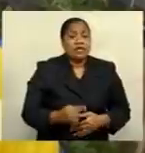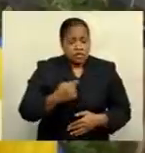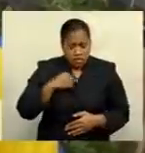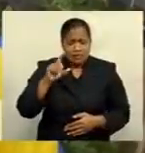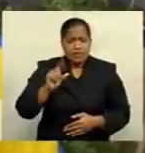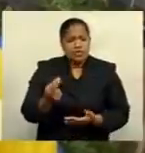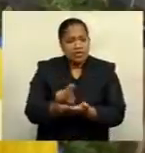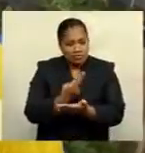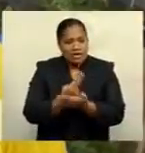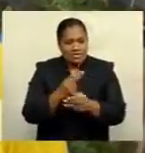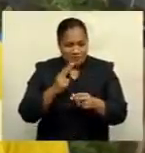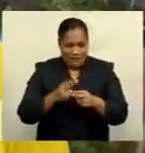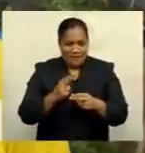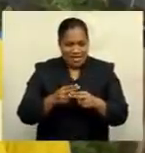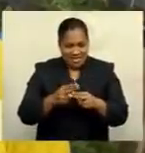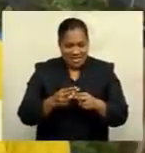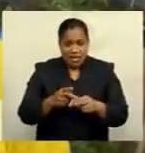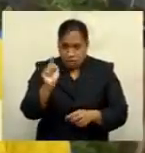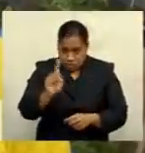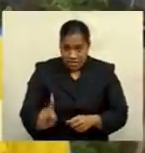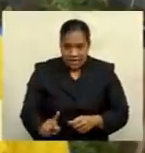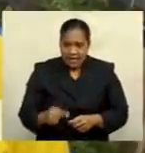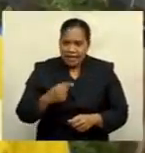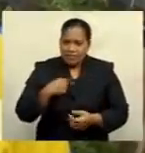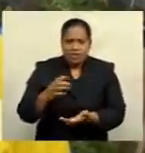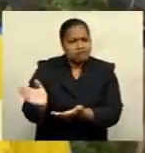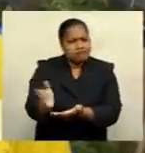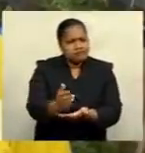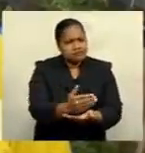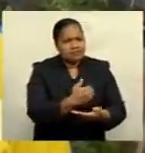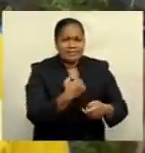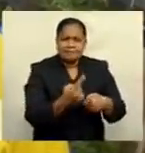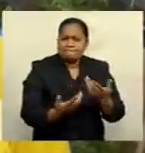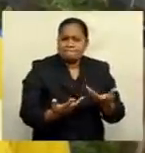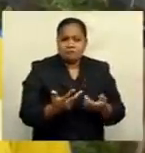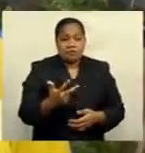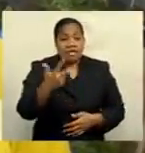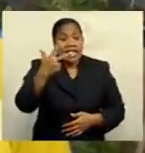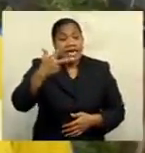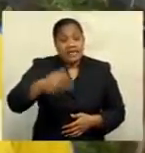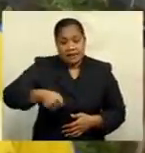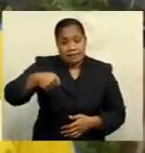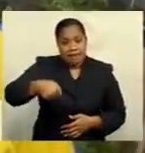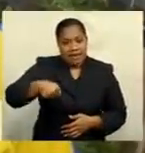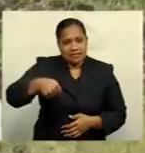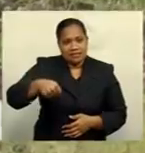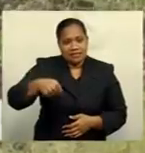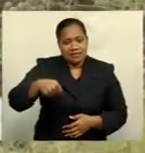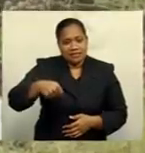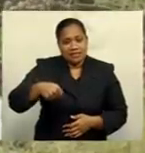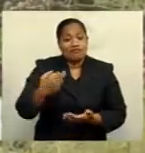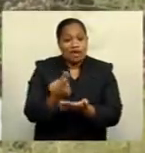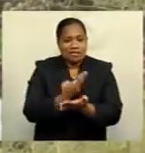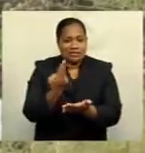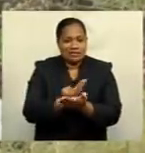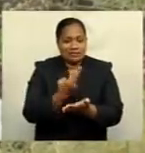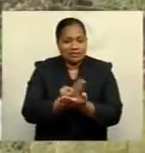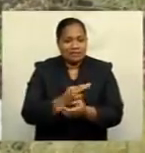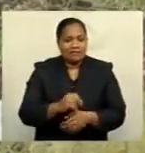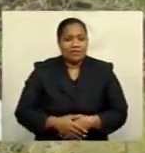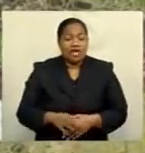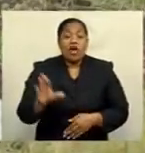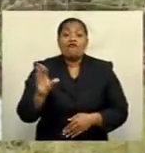rice farming as well. Just today, I have harvested about eight bags of rice. Originally from